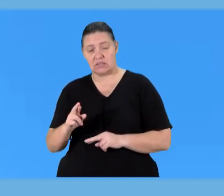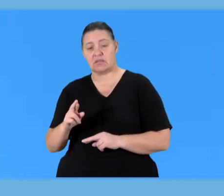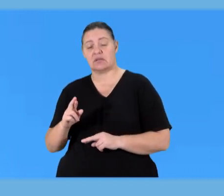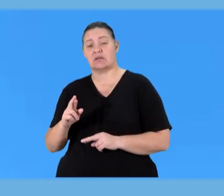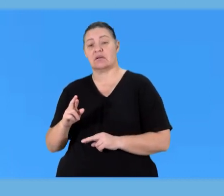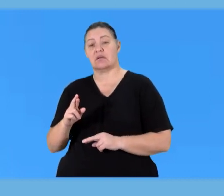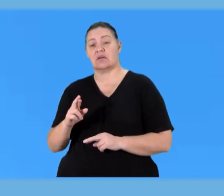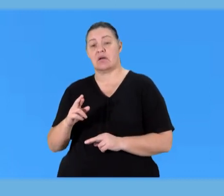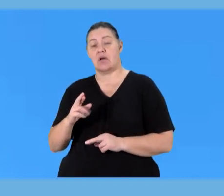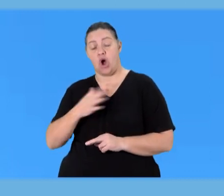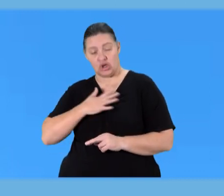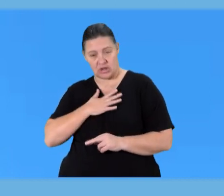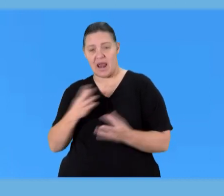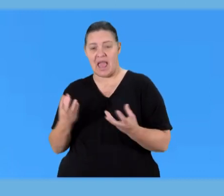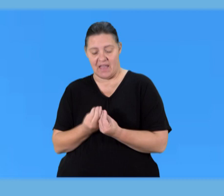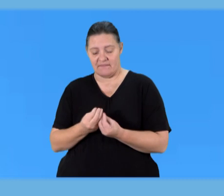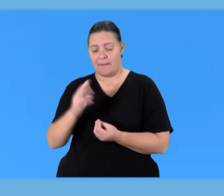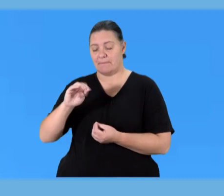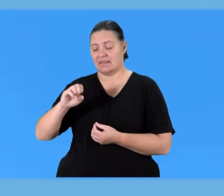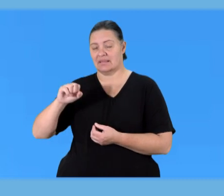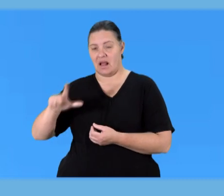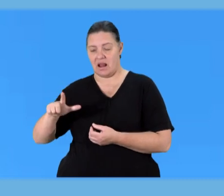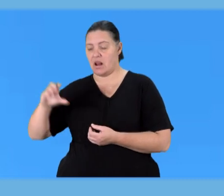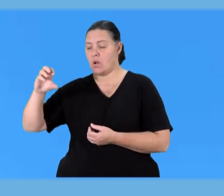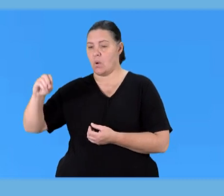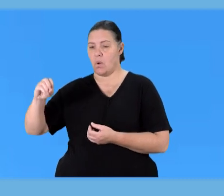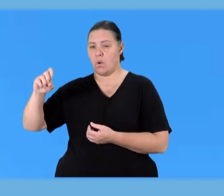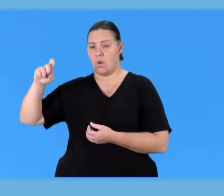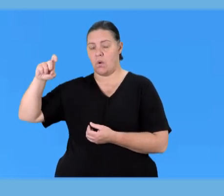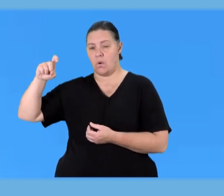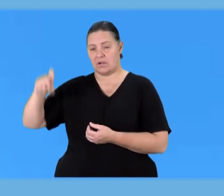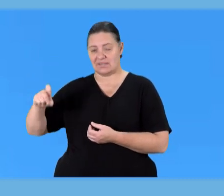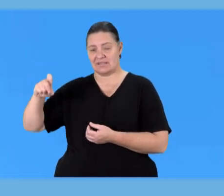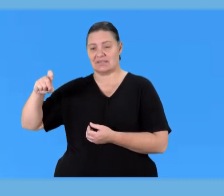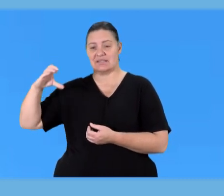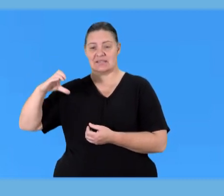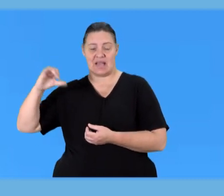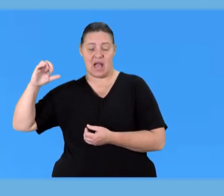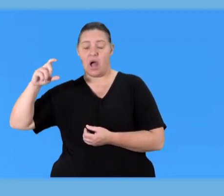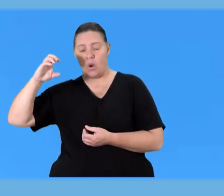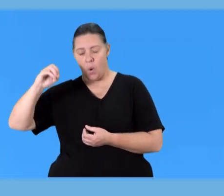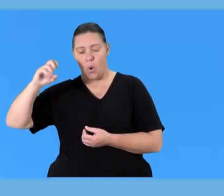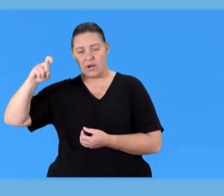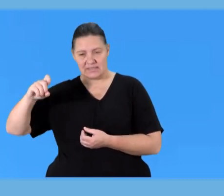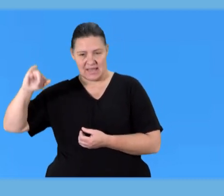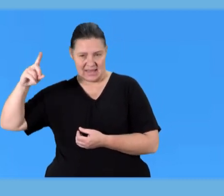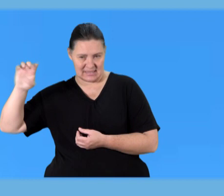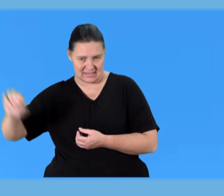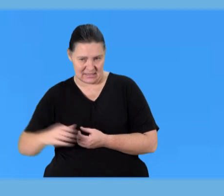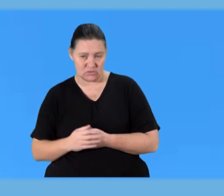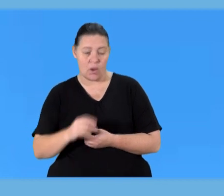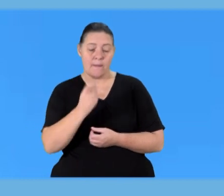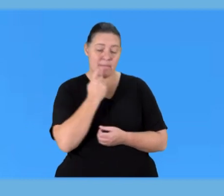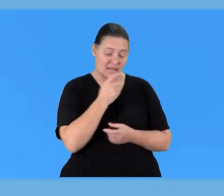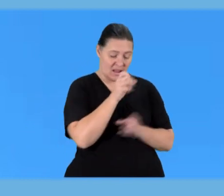always form a metal oxide and then metals in the same group will react in the same way so metals in group